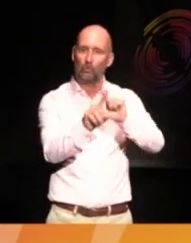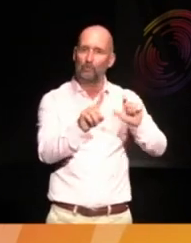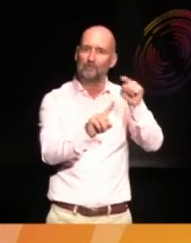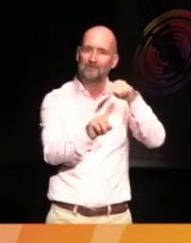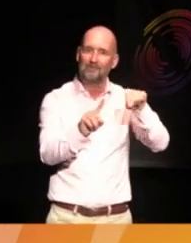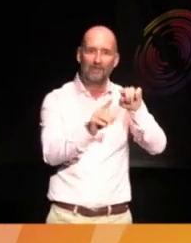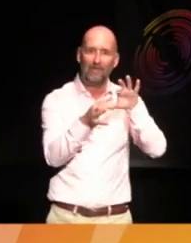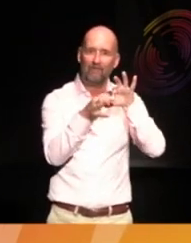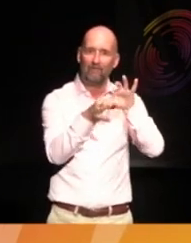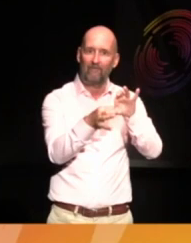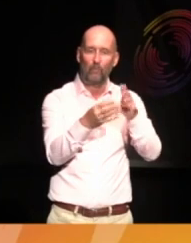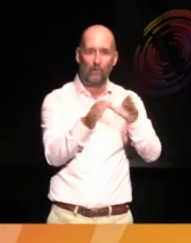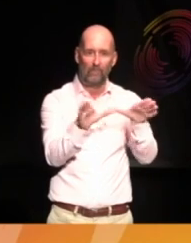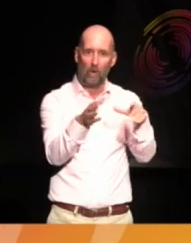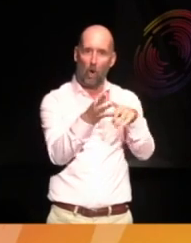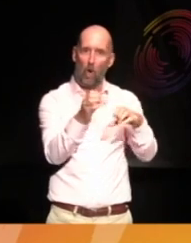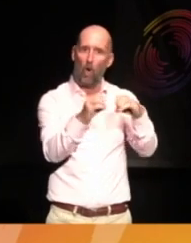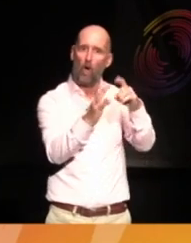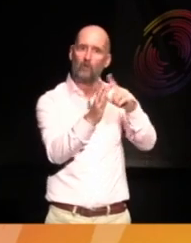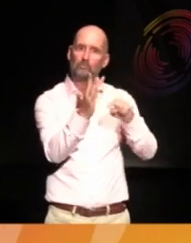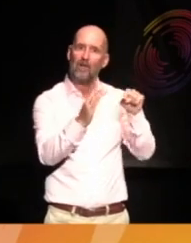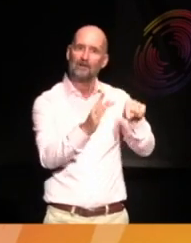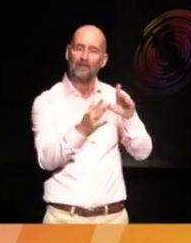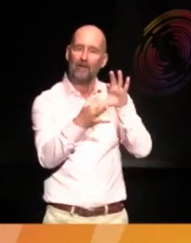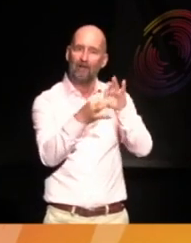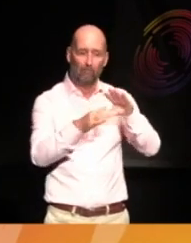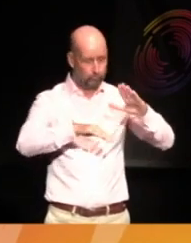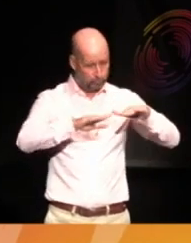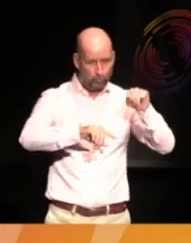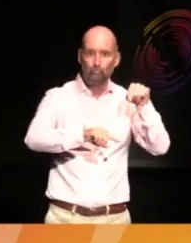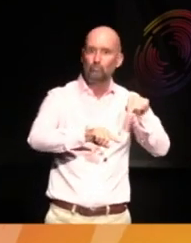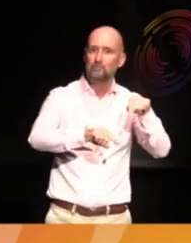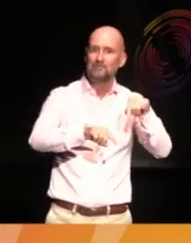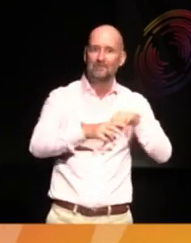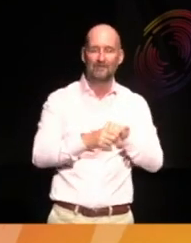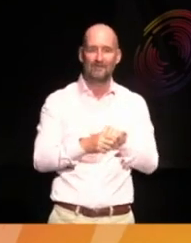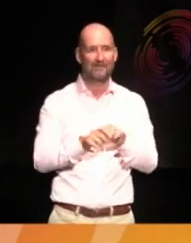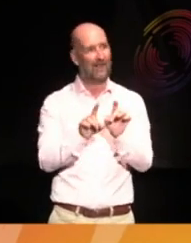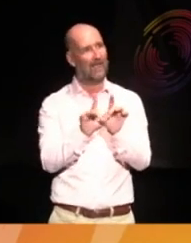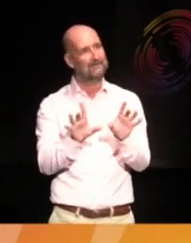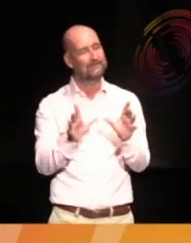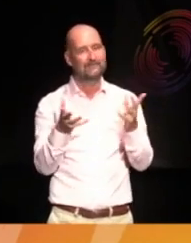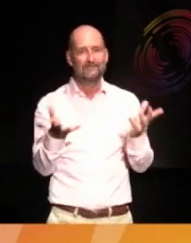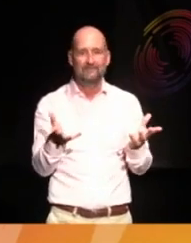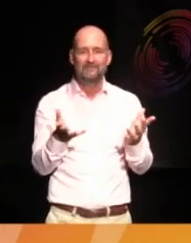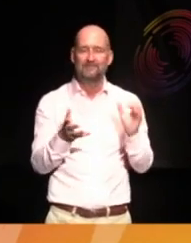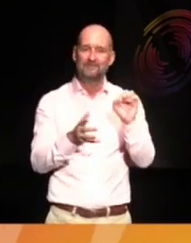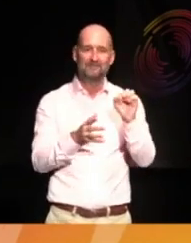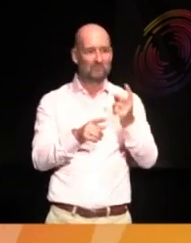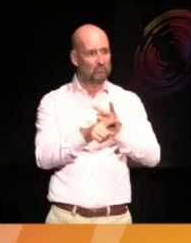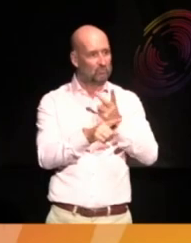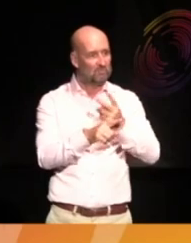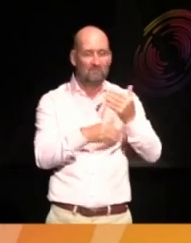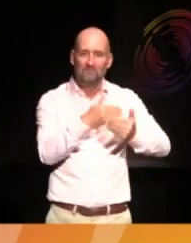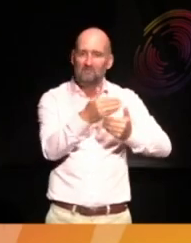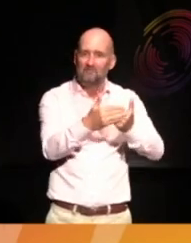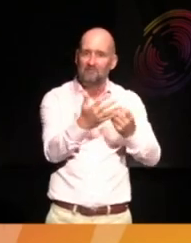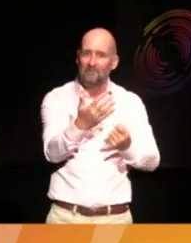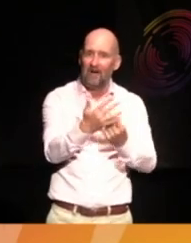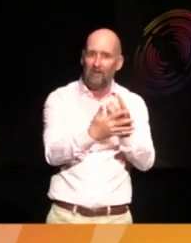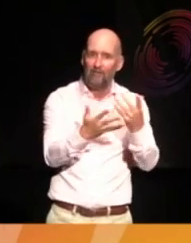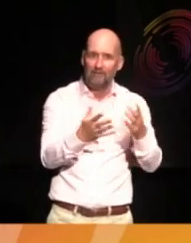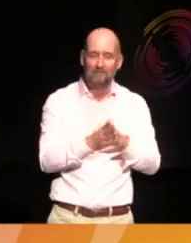relationship with these objects because they can relate even up to today. So, it's more or less like there's a progression in time in the use of these